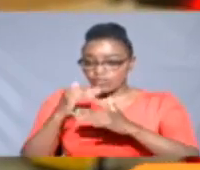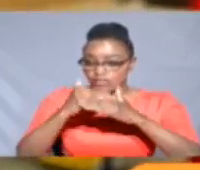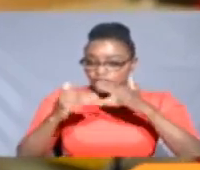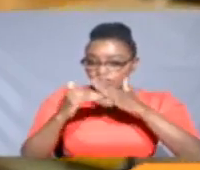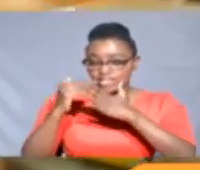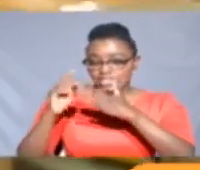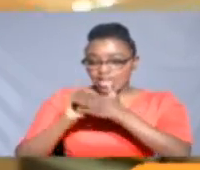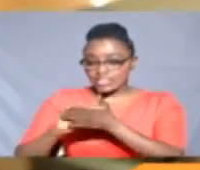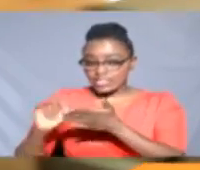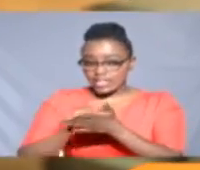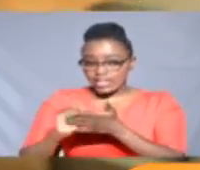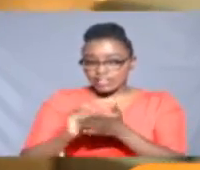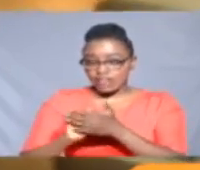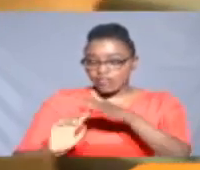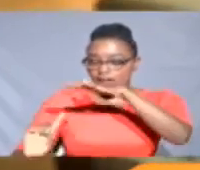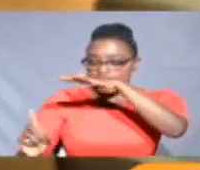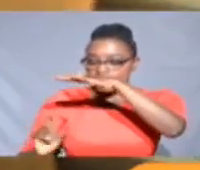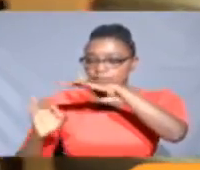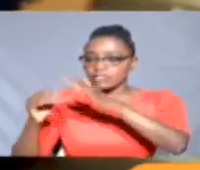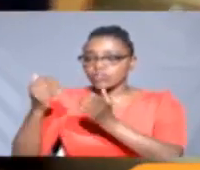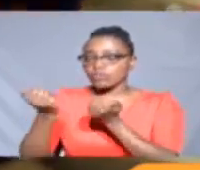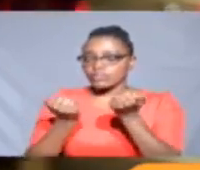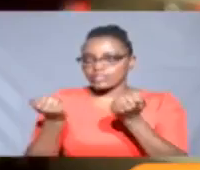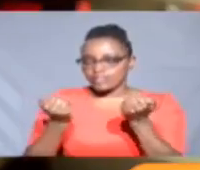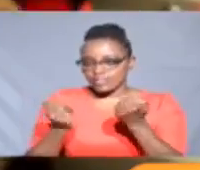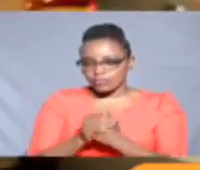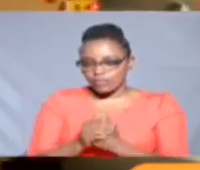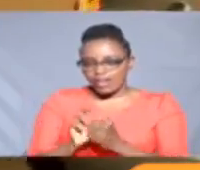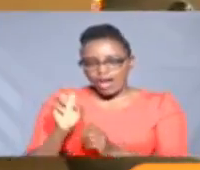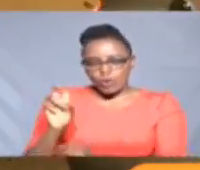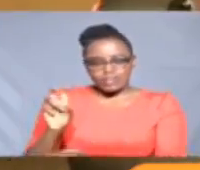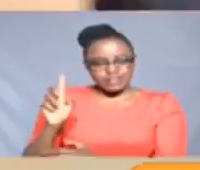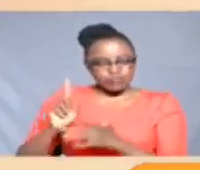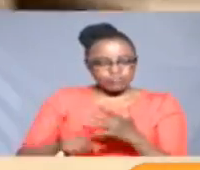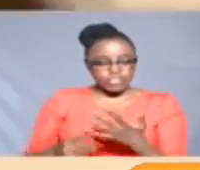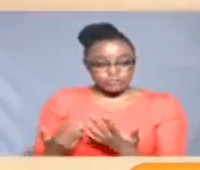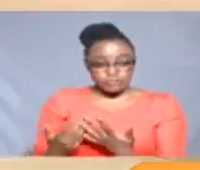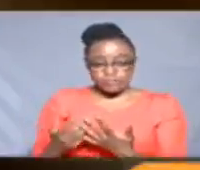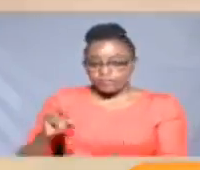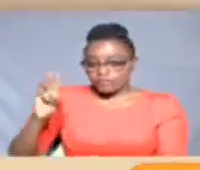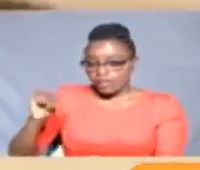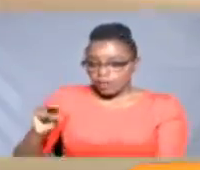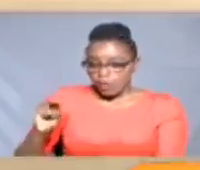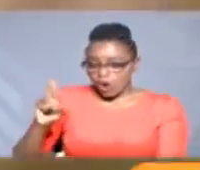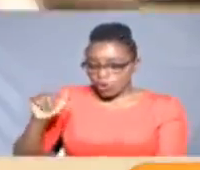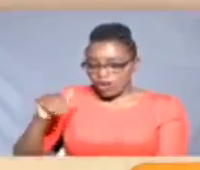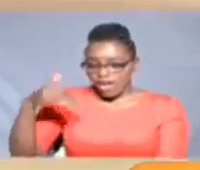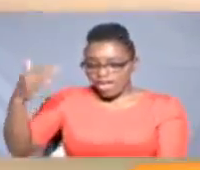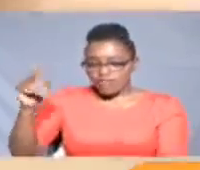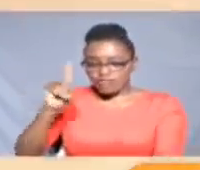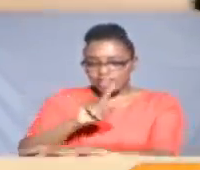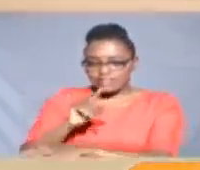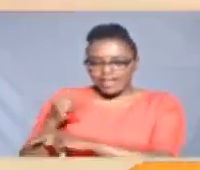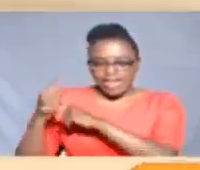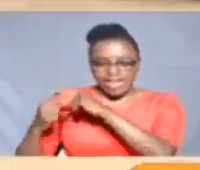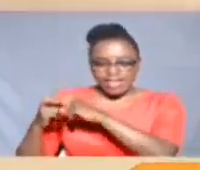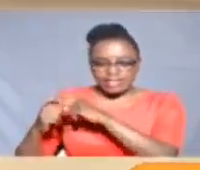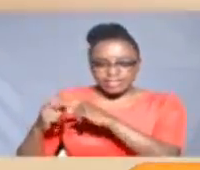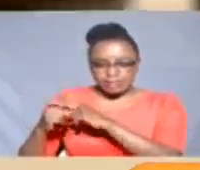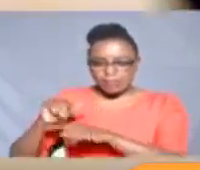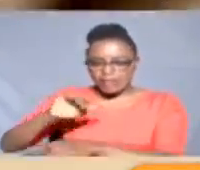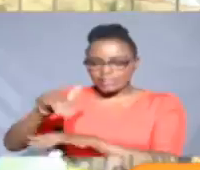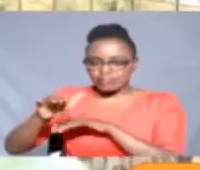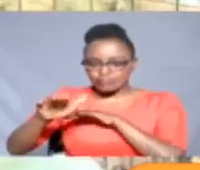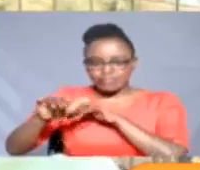Infrastructure Secretary and the Ministry of Transport. And it appears Maura's daily experience in the city's traffic